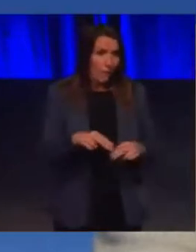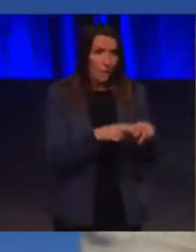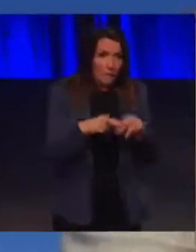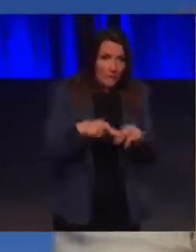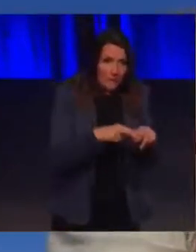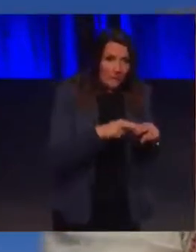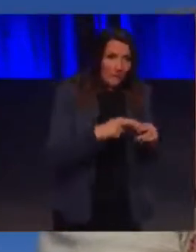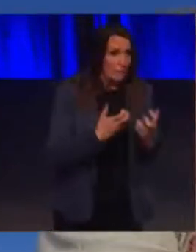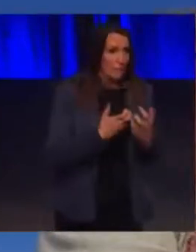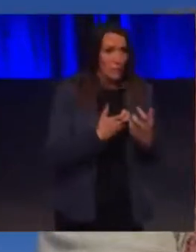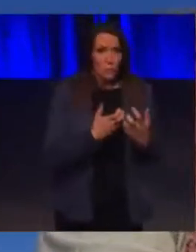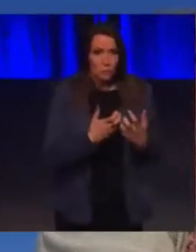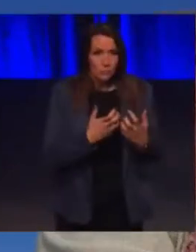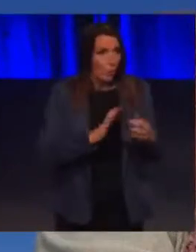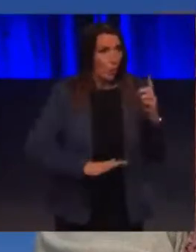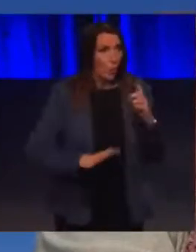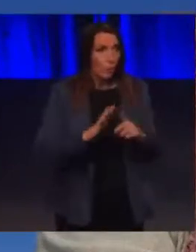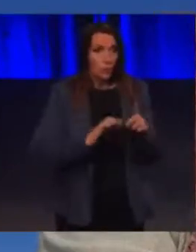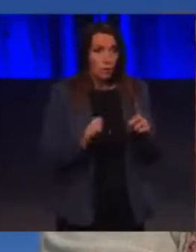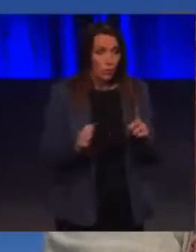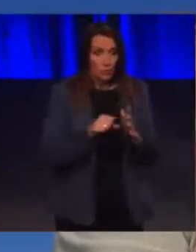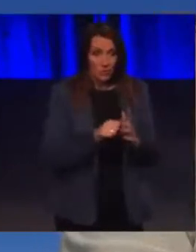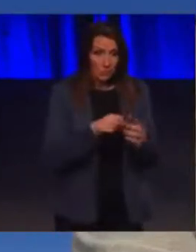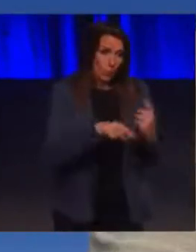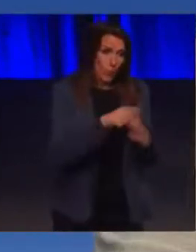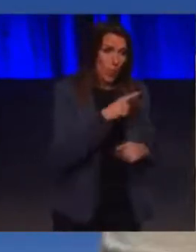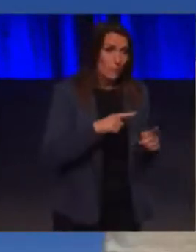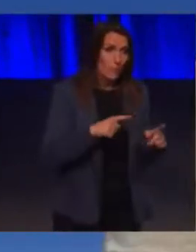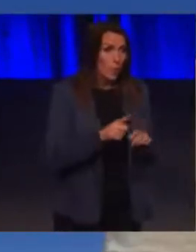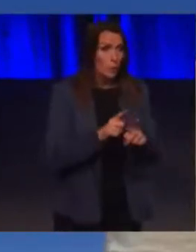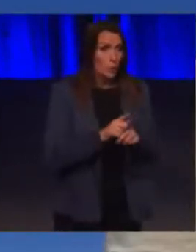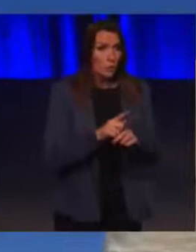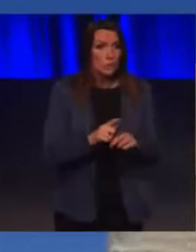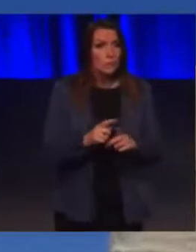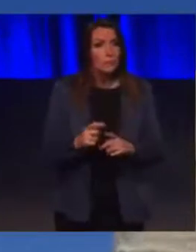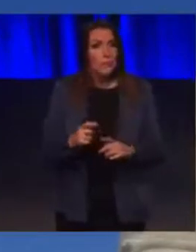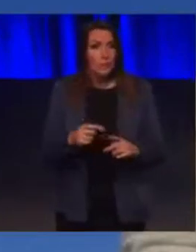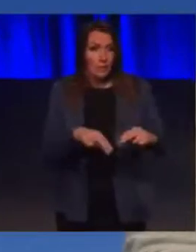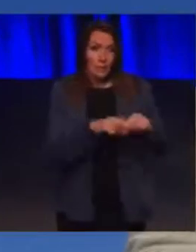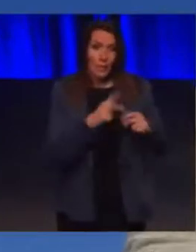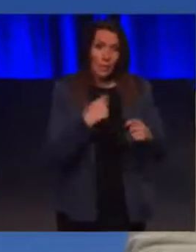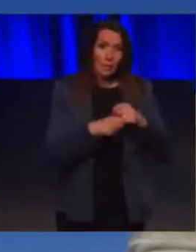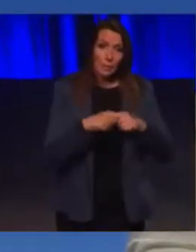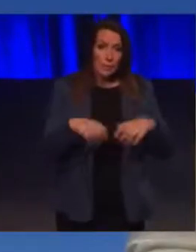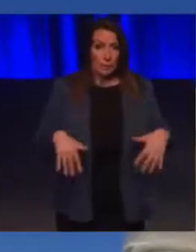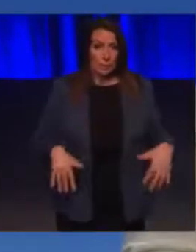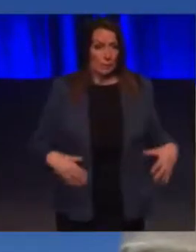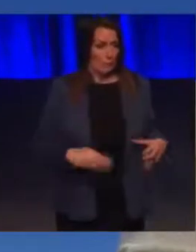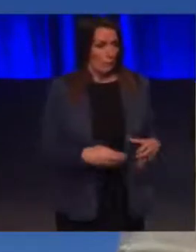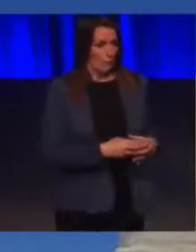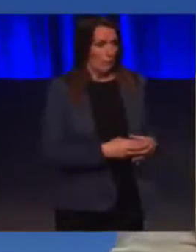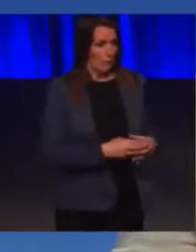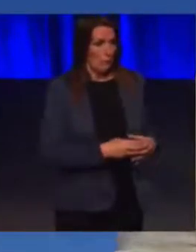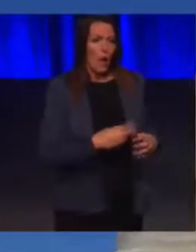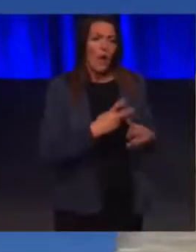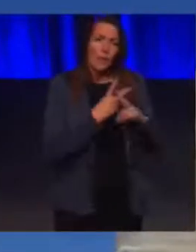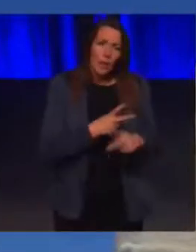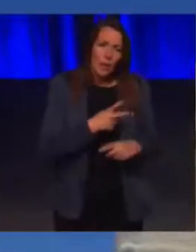across Scotland and it contributes to the isolation of the family and the carer burning out.